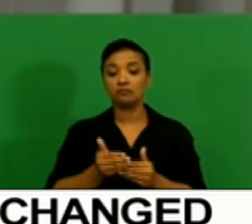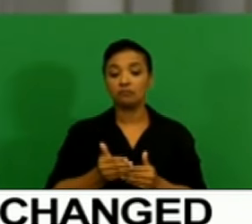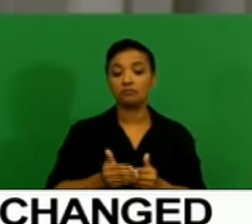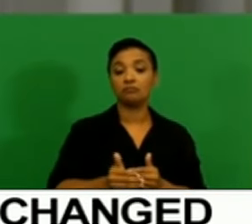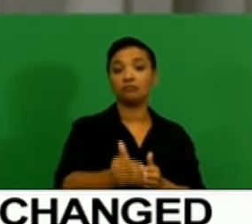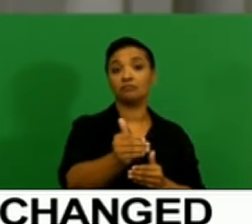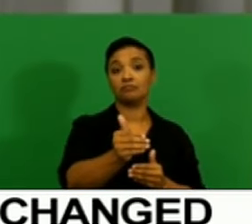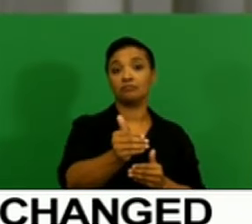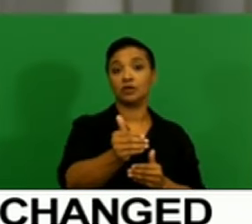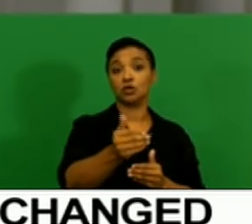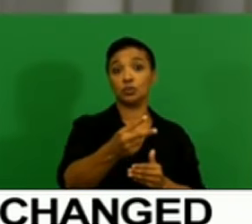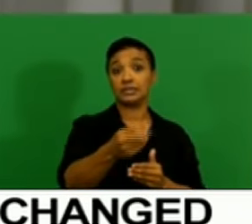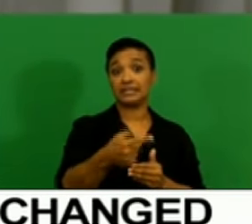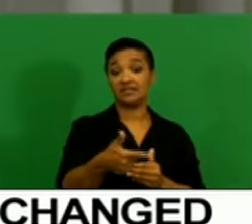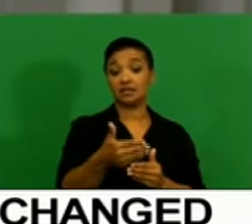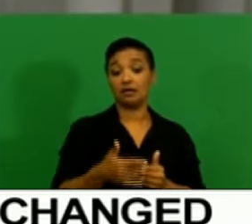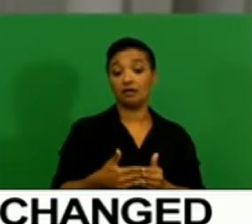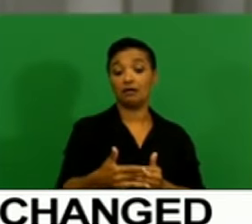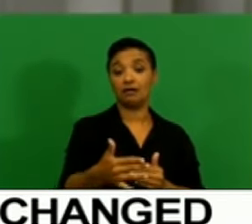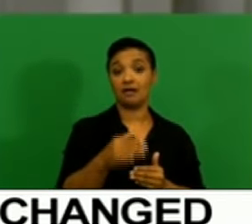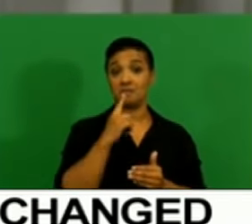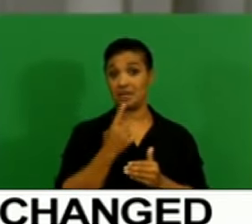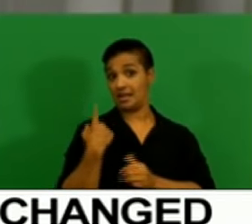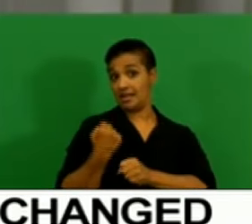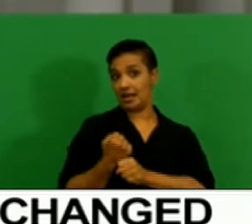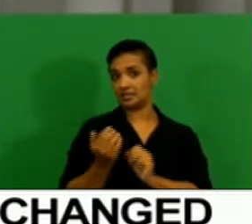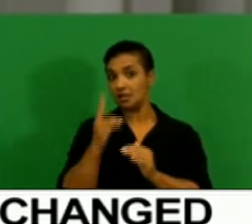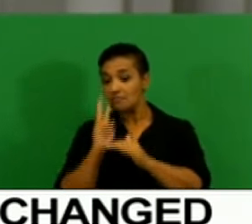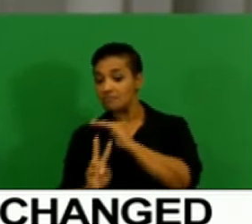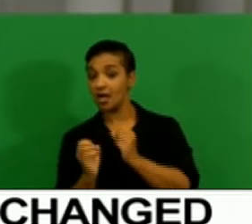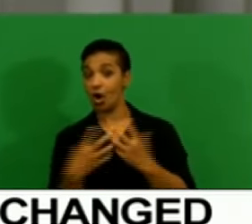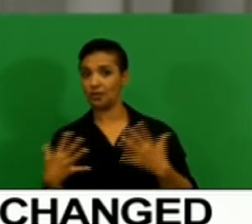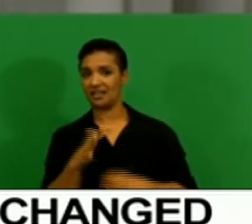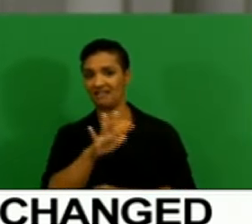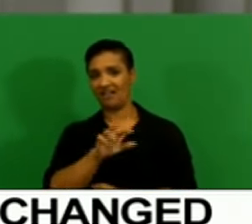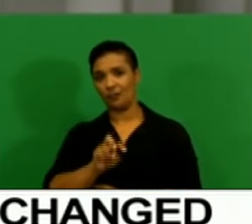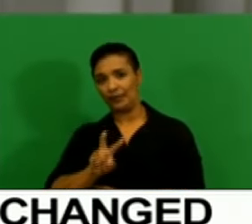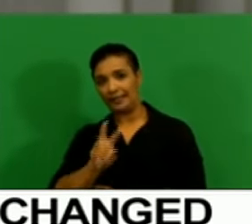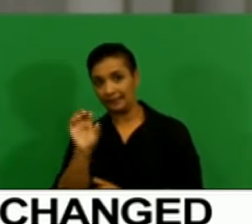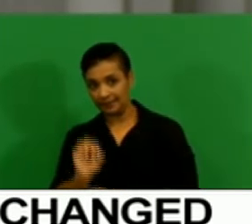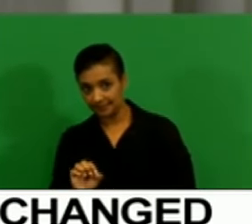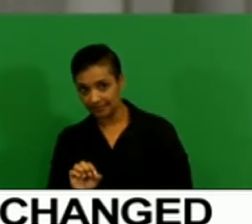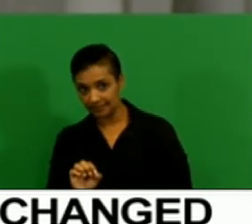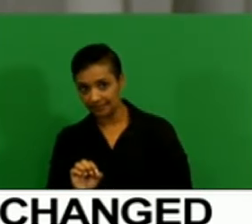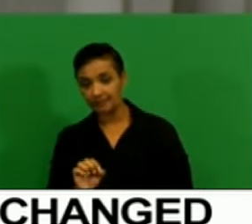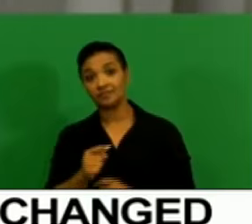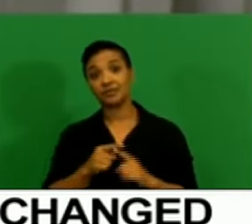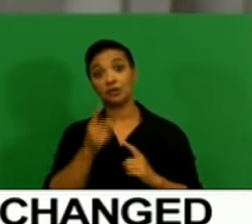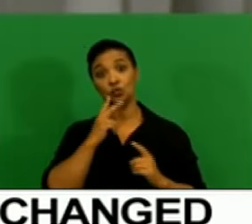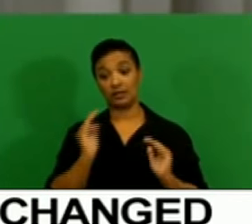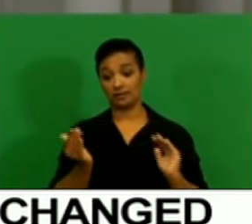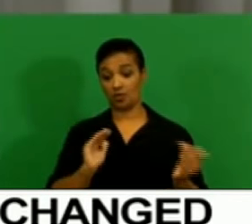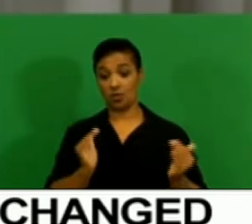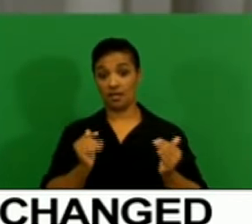2017, up from 5.8 previously. On a forward-looking basis, the policy rate is at 7%.